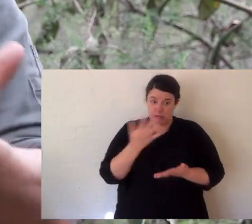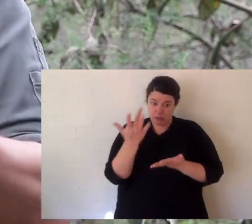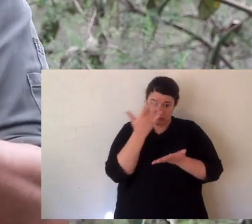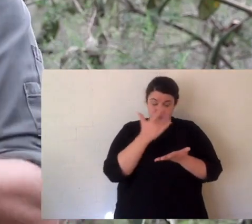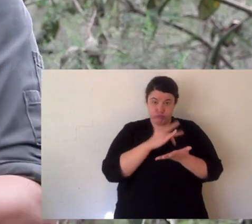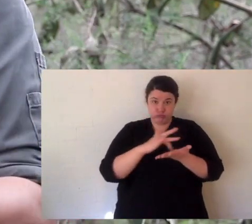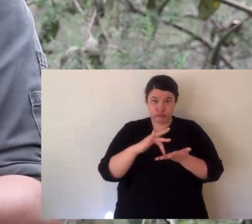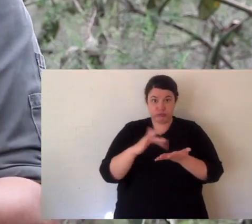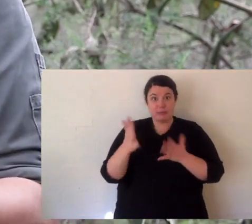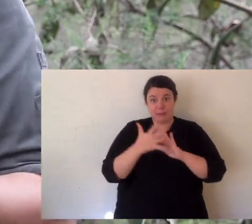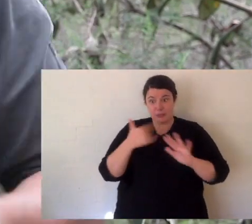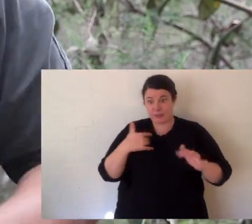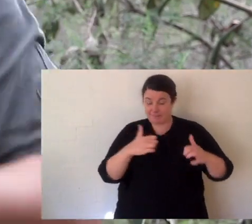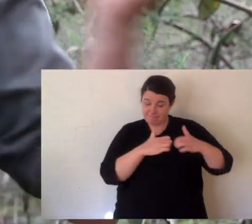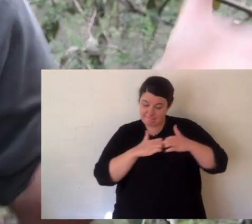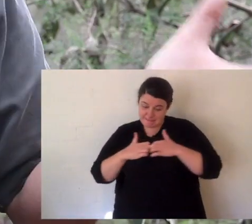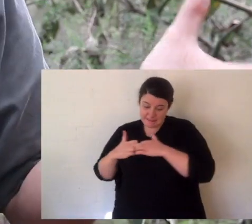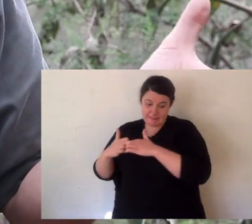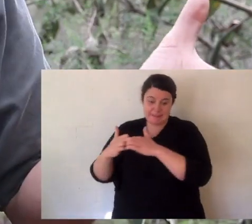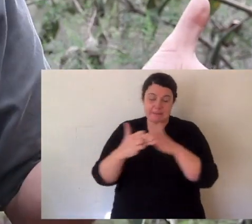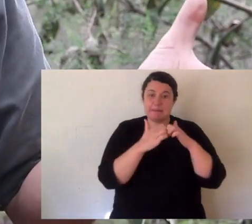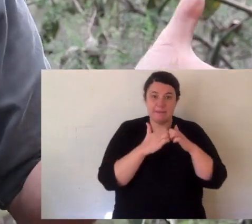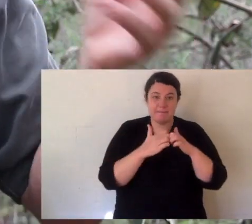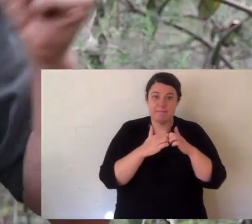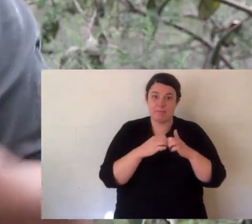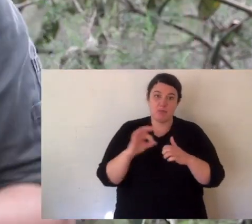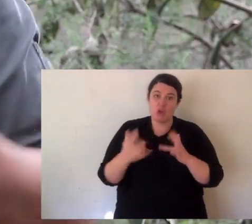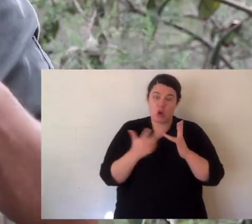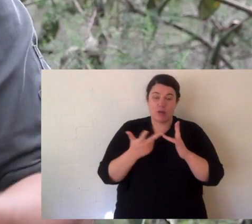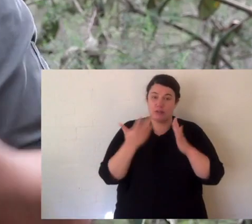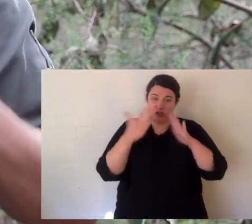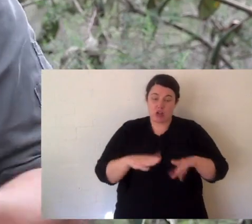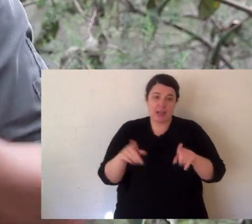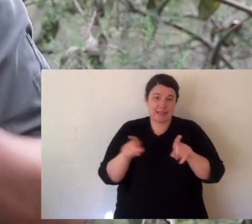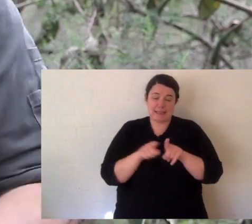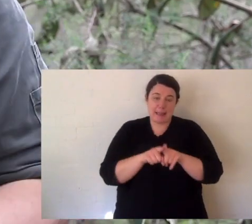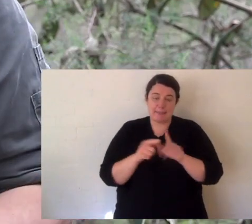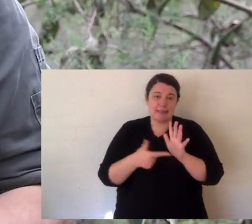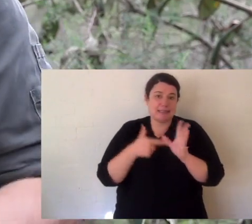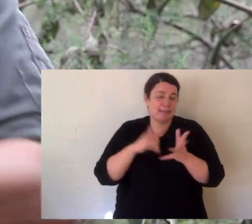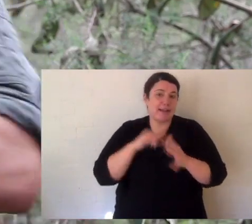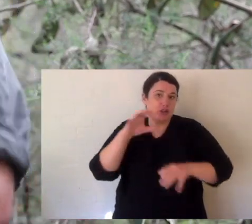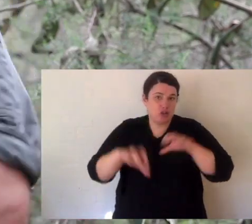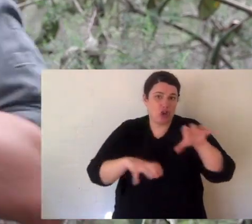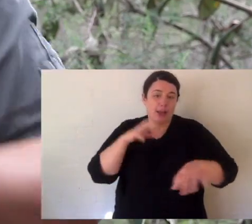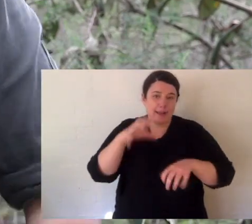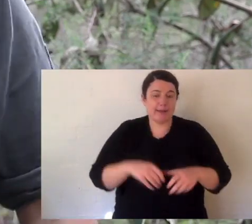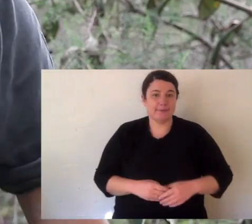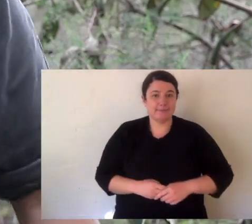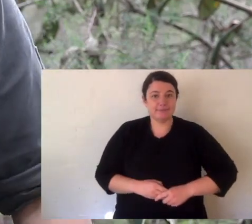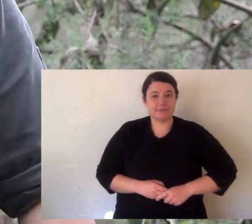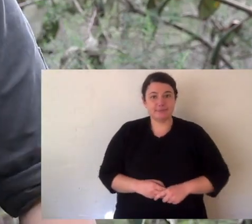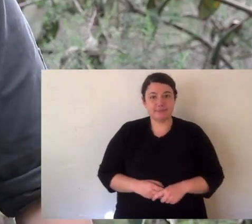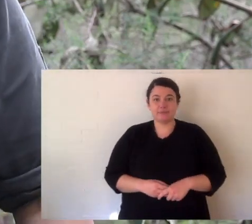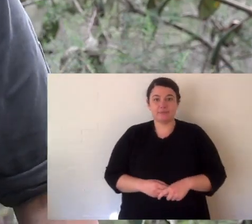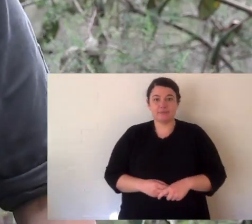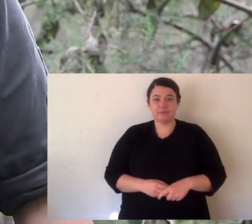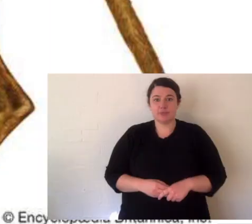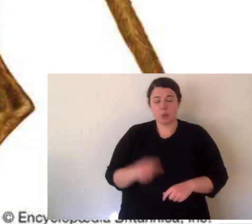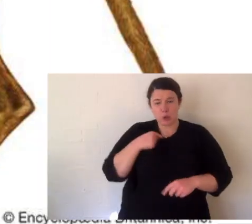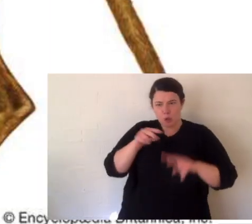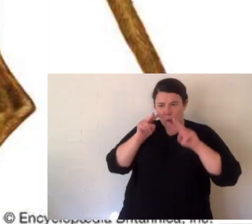quoll and the spotted tail quoll. They're all endangered. We all need to work together to make sure we don't end up with another thylacine.